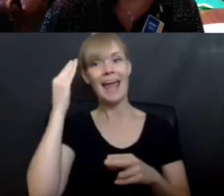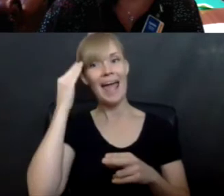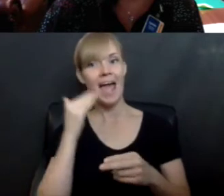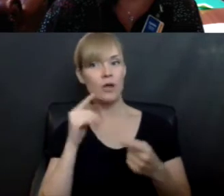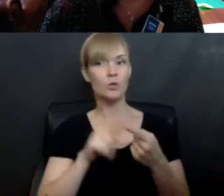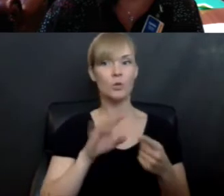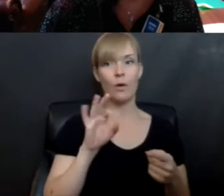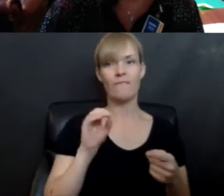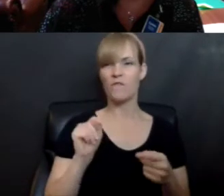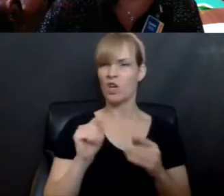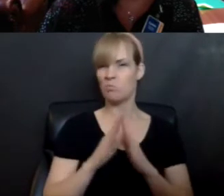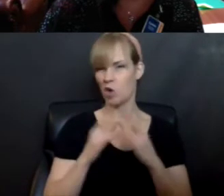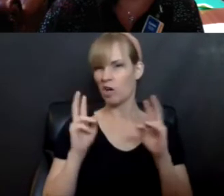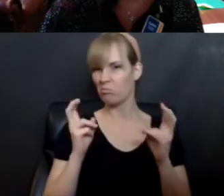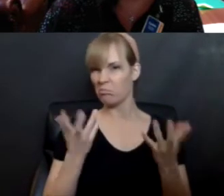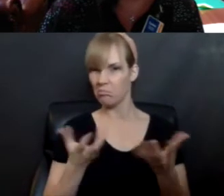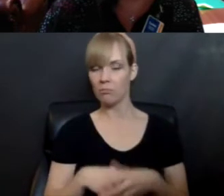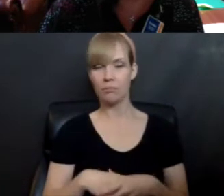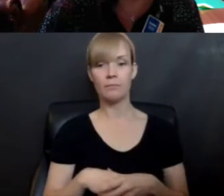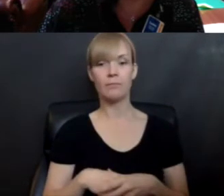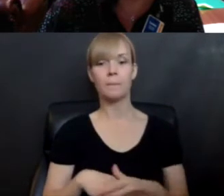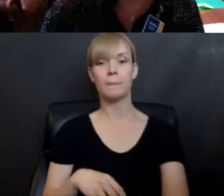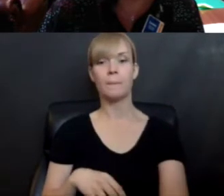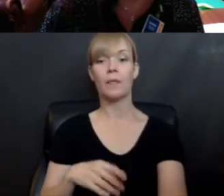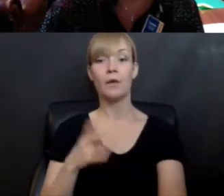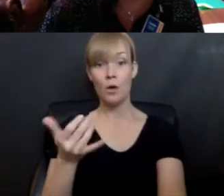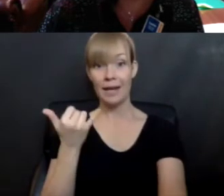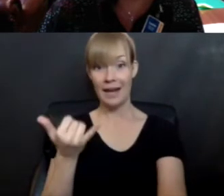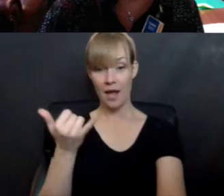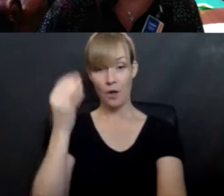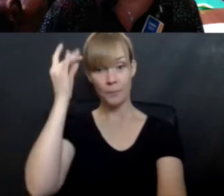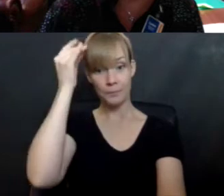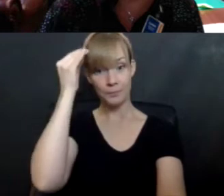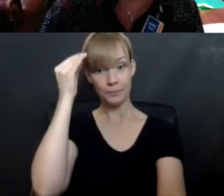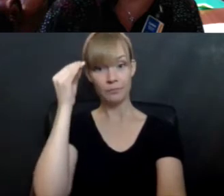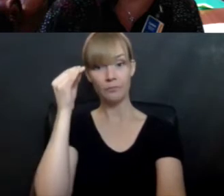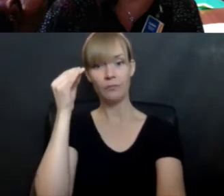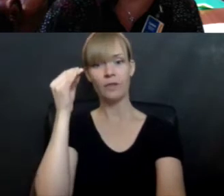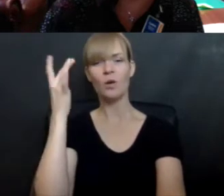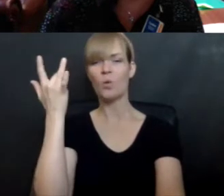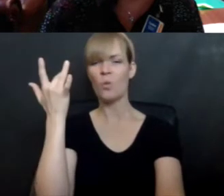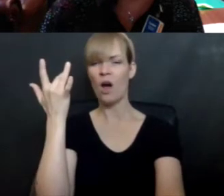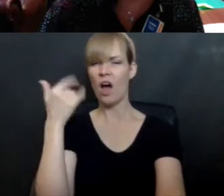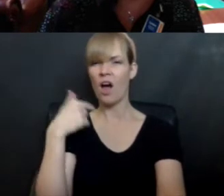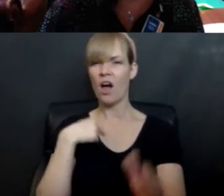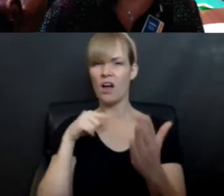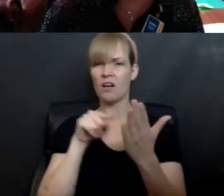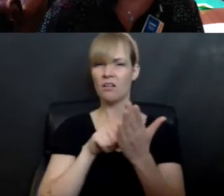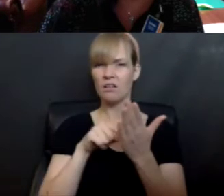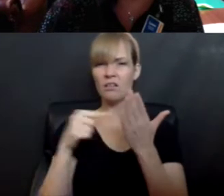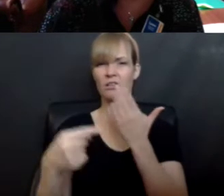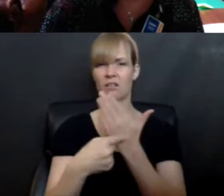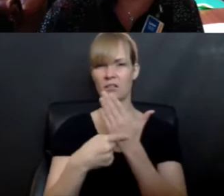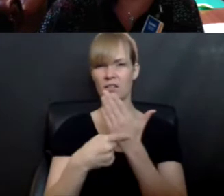think is what that means. Tetbesh. So think a little bit about why I made a two-sided book about reading